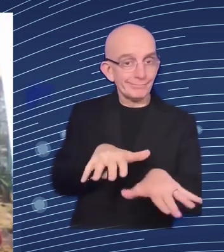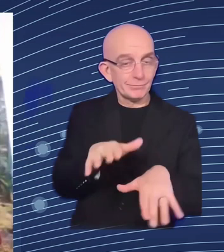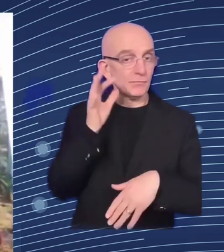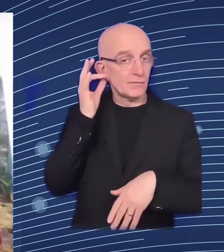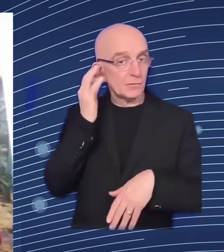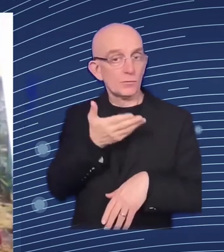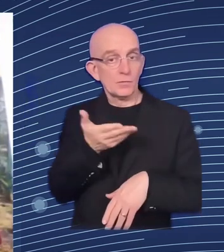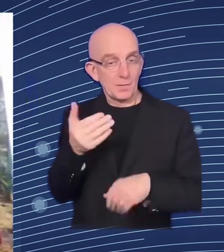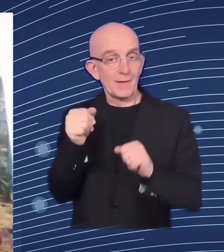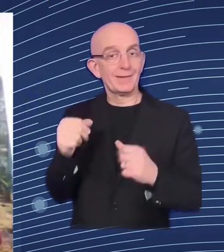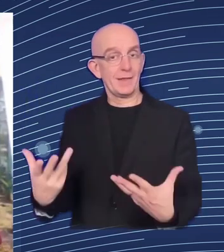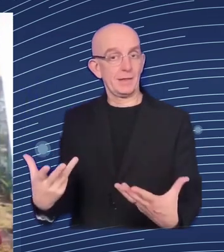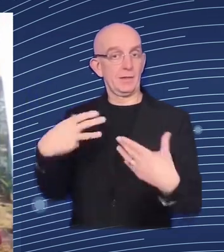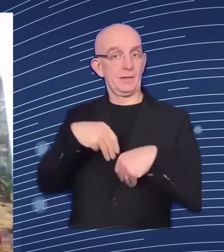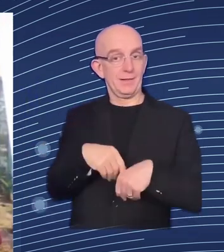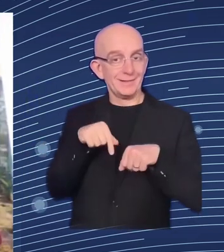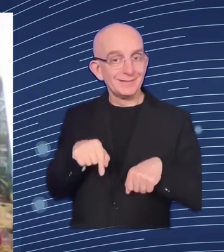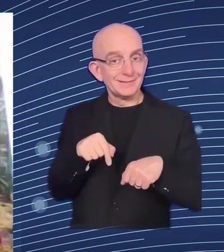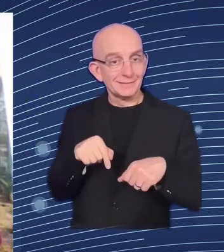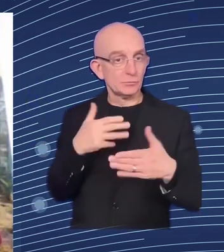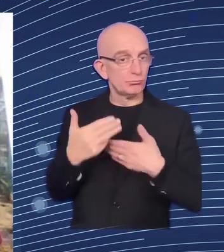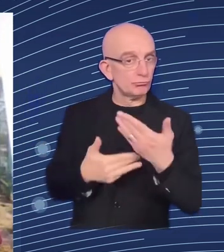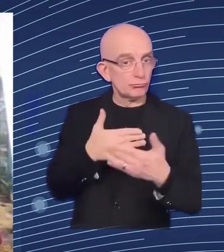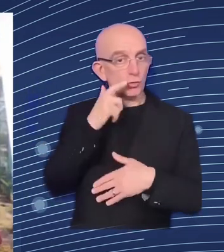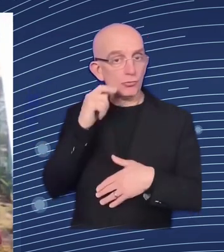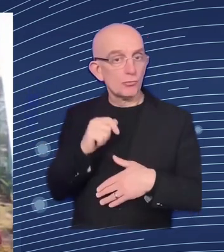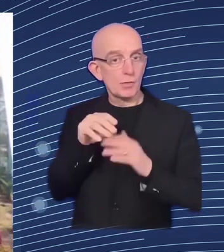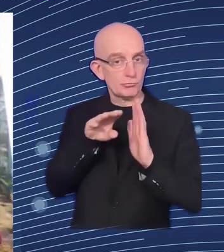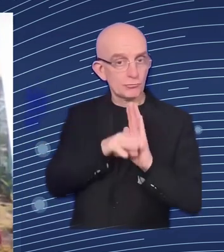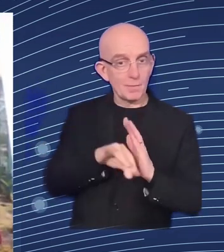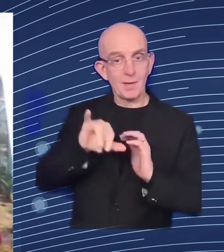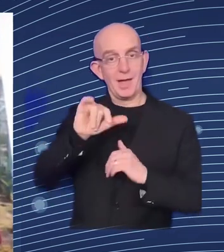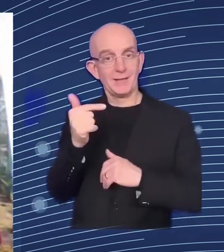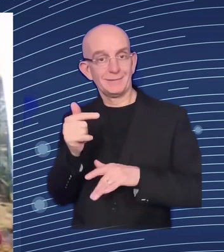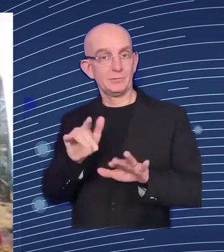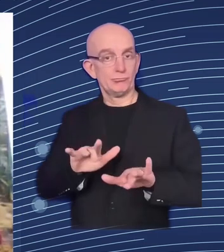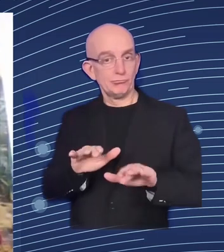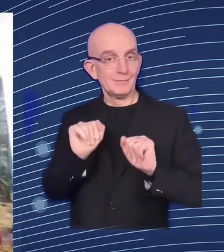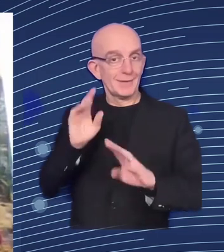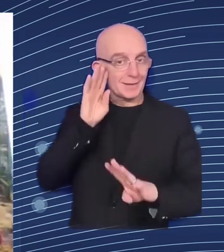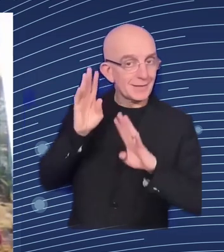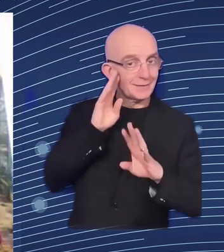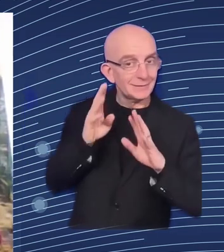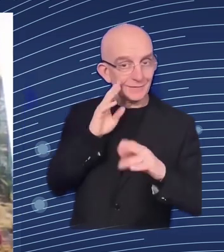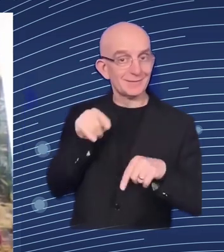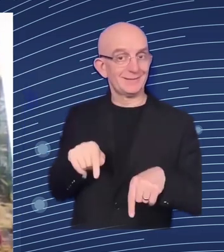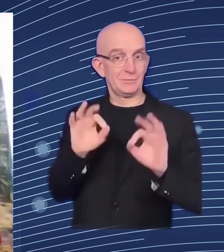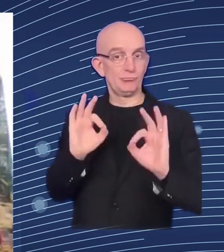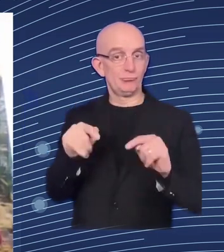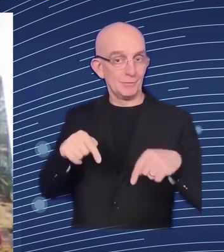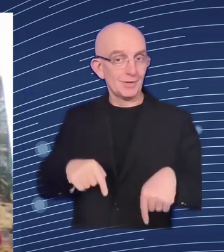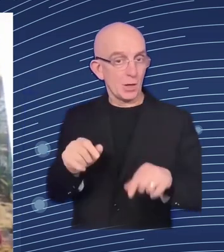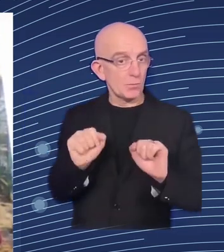to the synergy of the ministry the private companies which will essentially train women in this